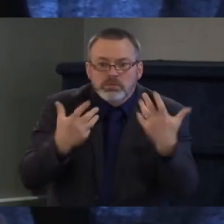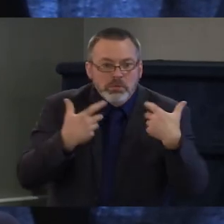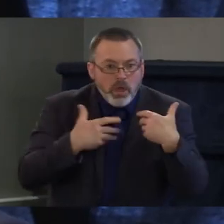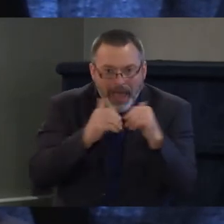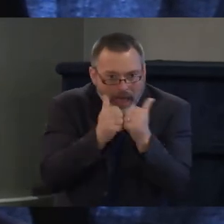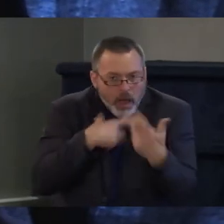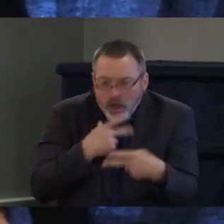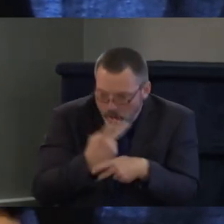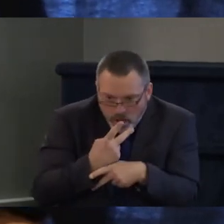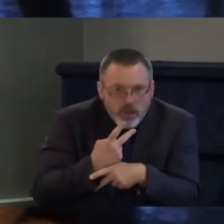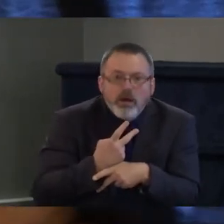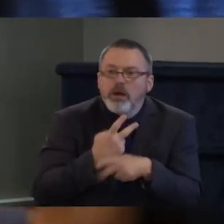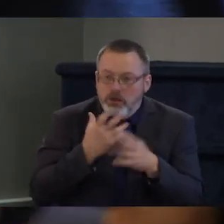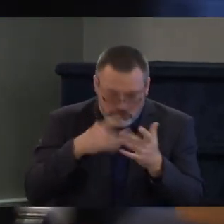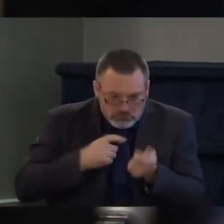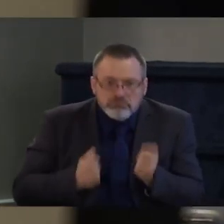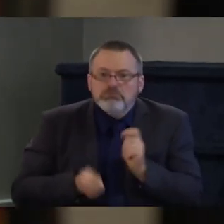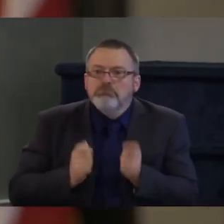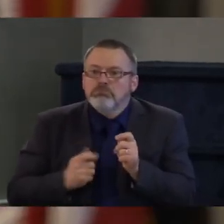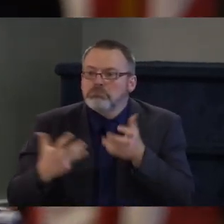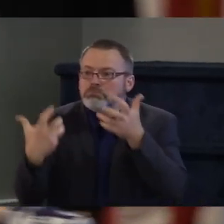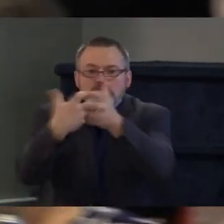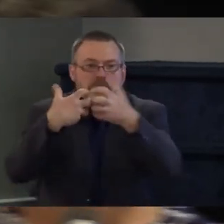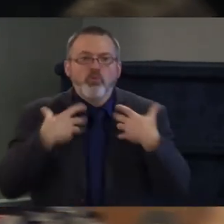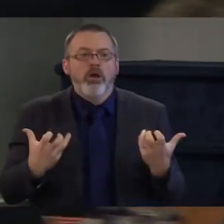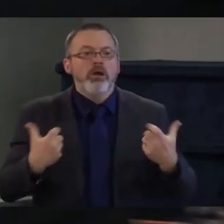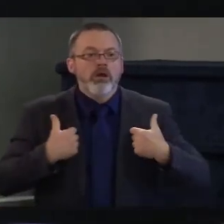and leah madden